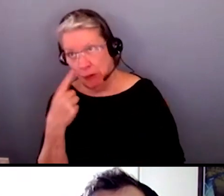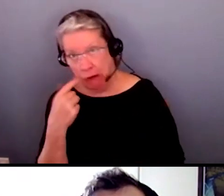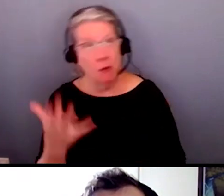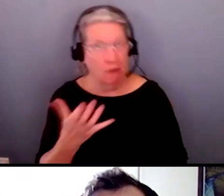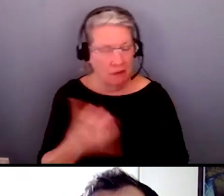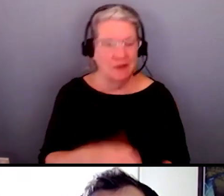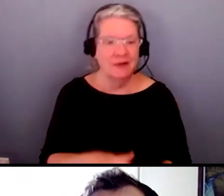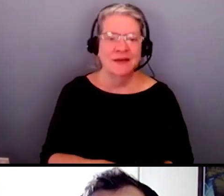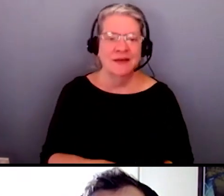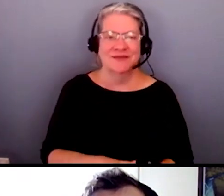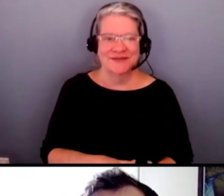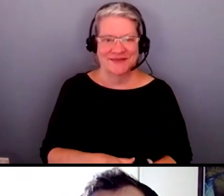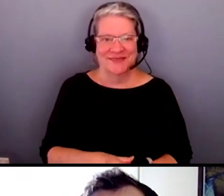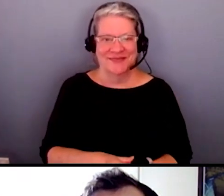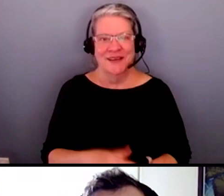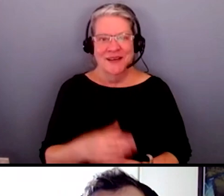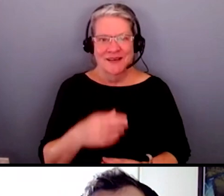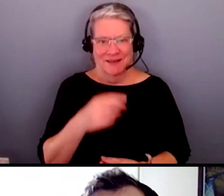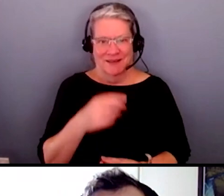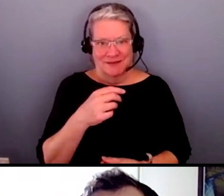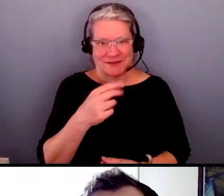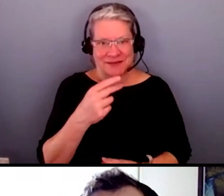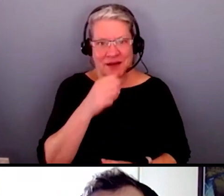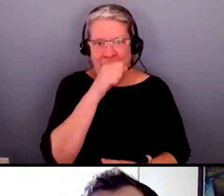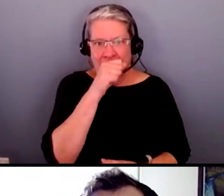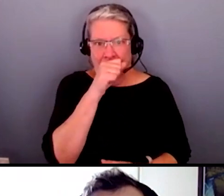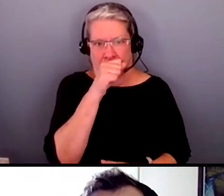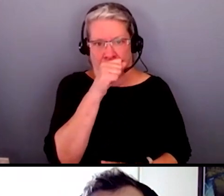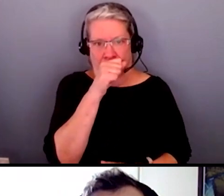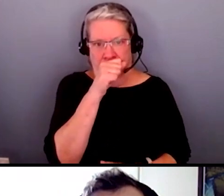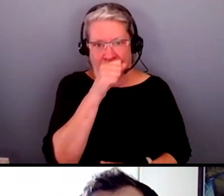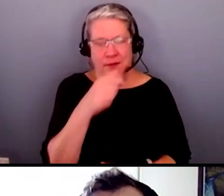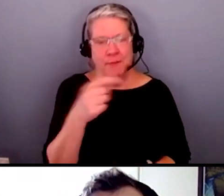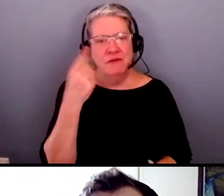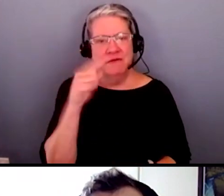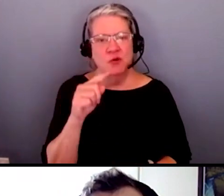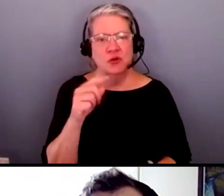you know, to, to see to the extent that, um,